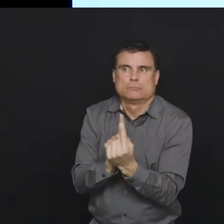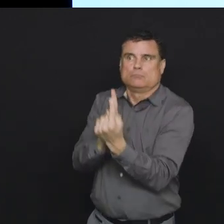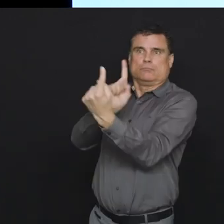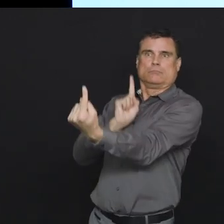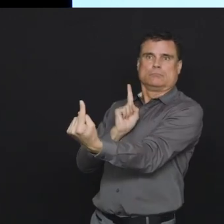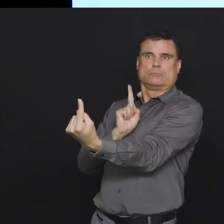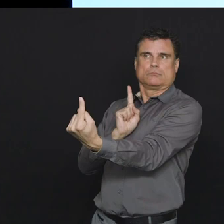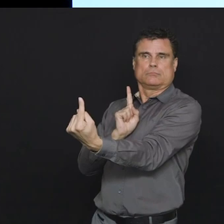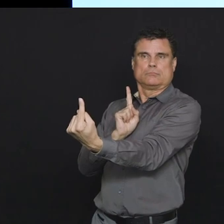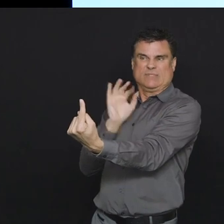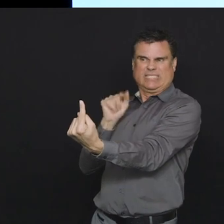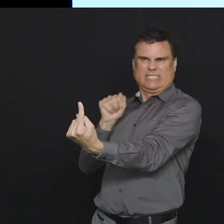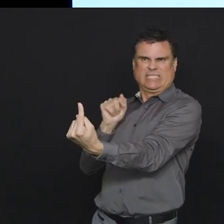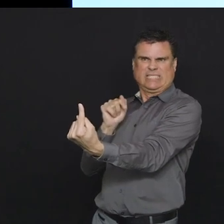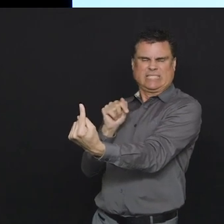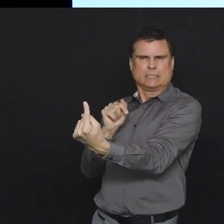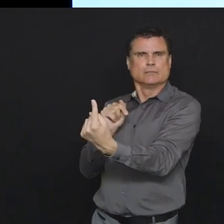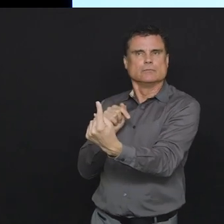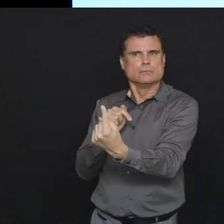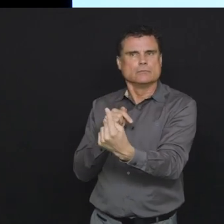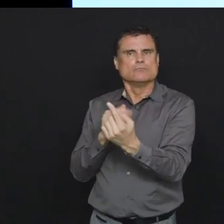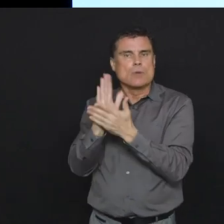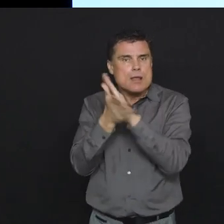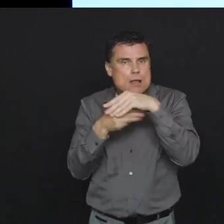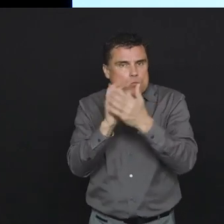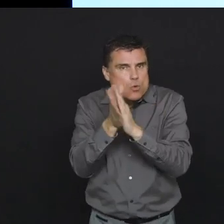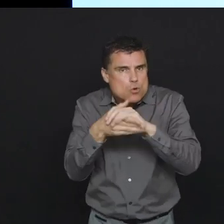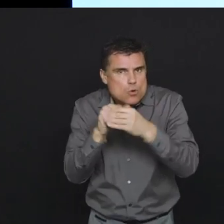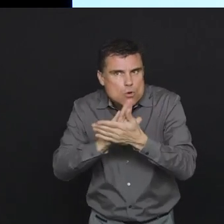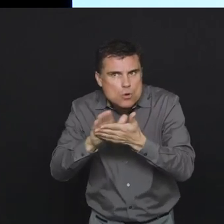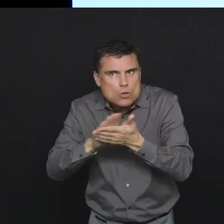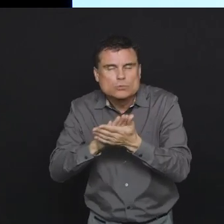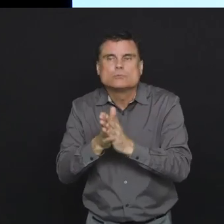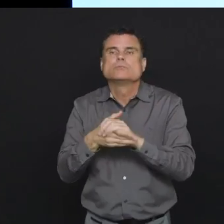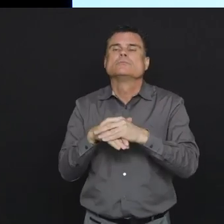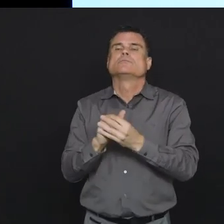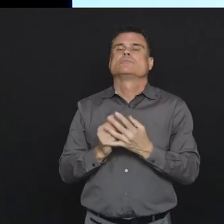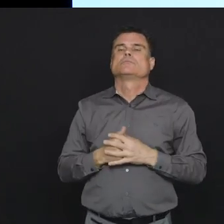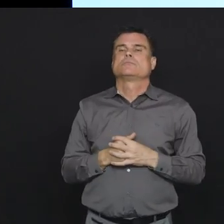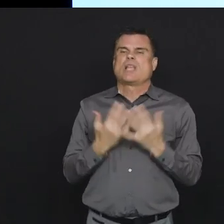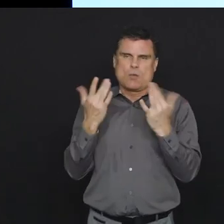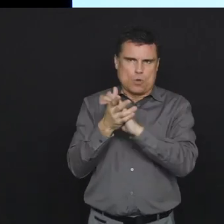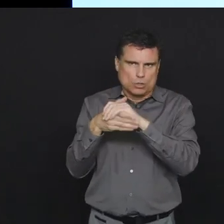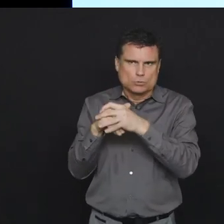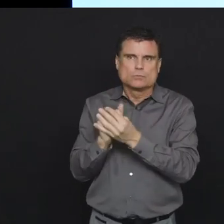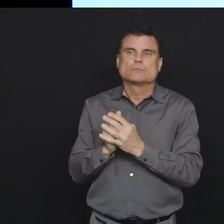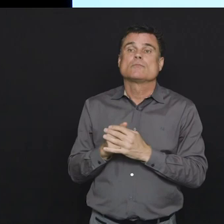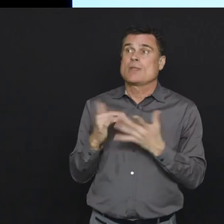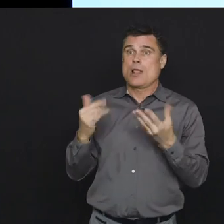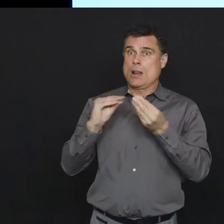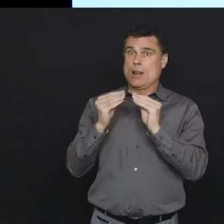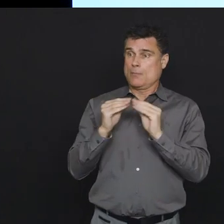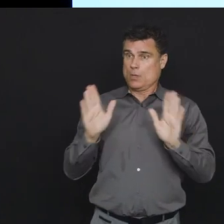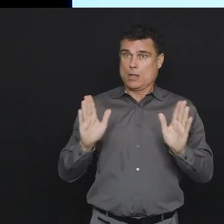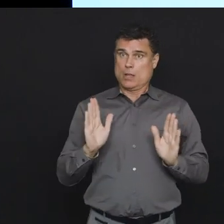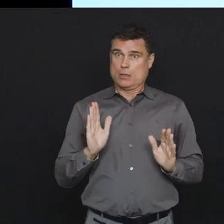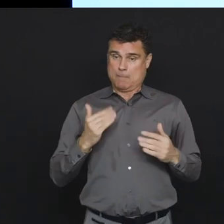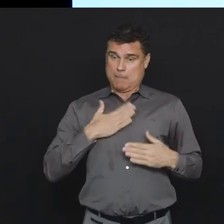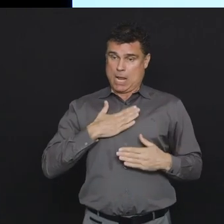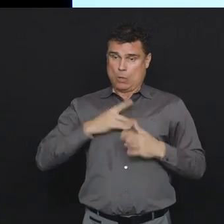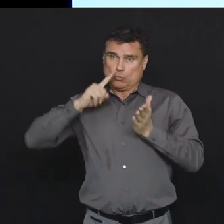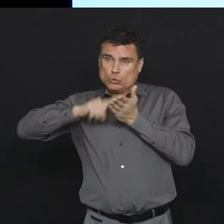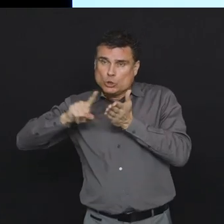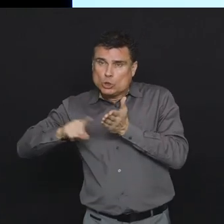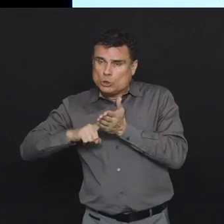So I'm going to walk through this slide in a little bit of detail so you understand what I've been looking at quite